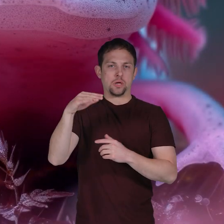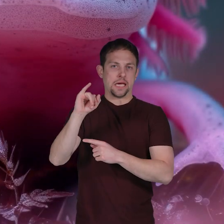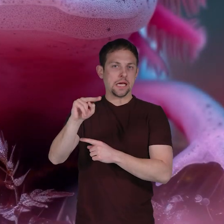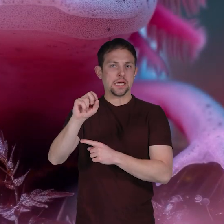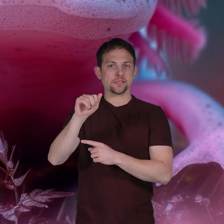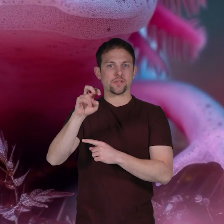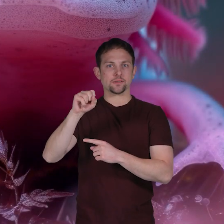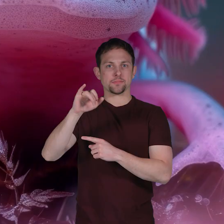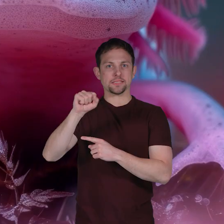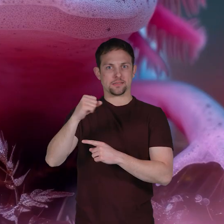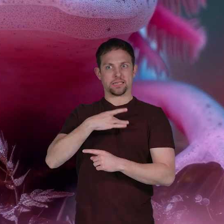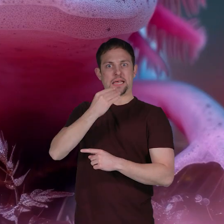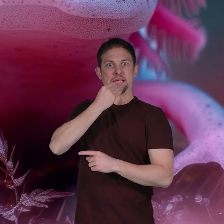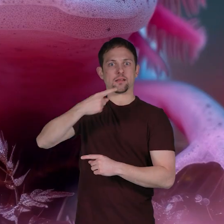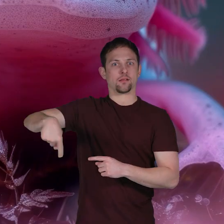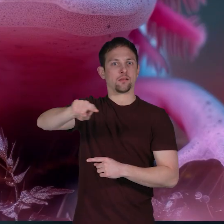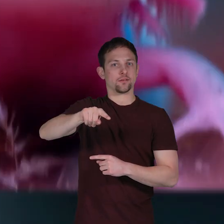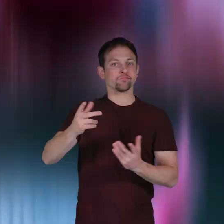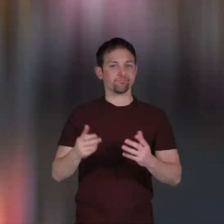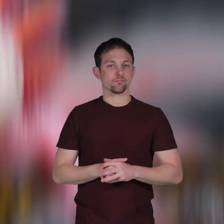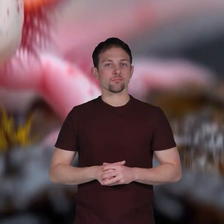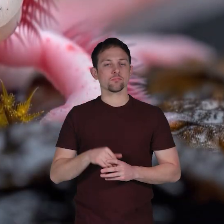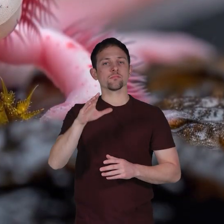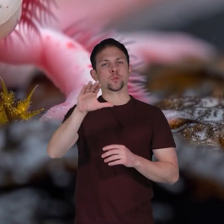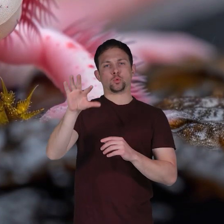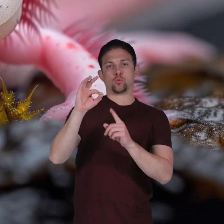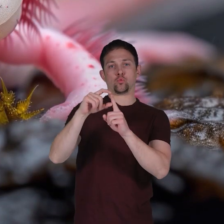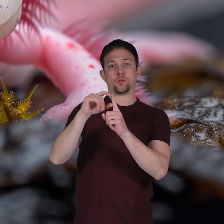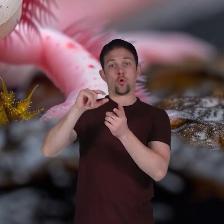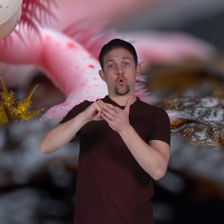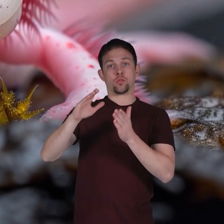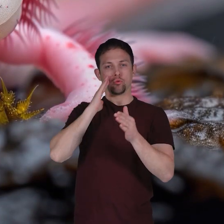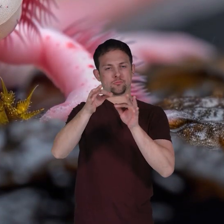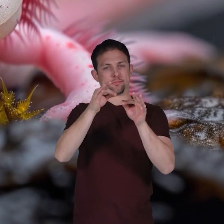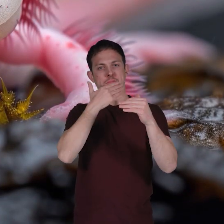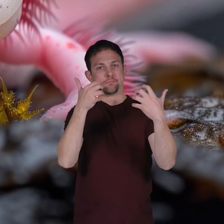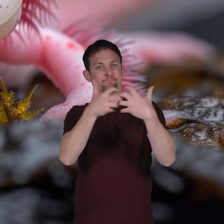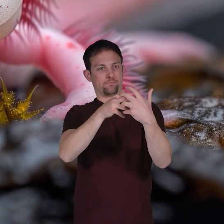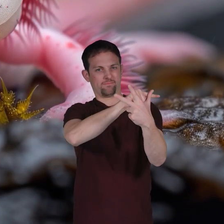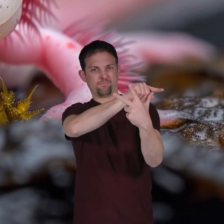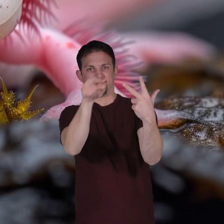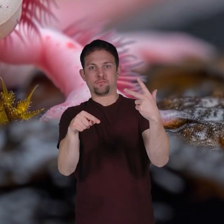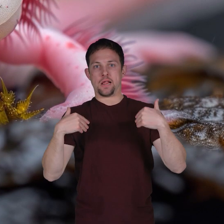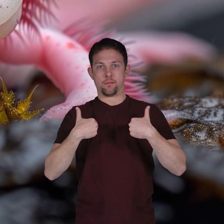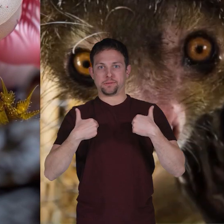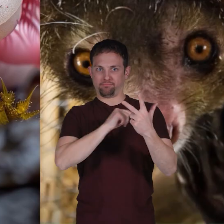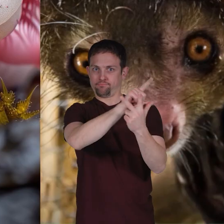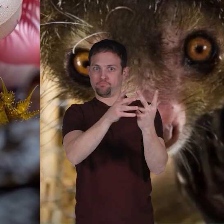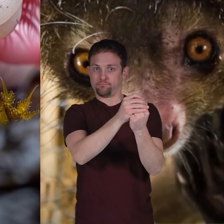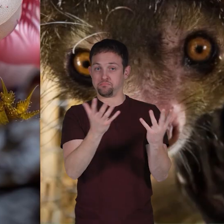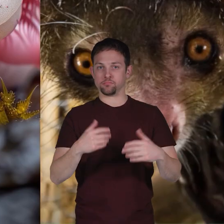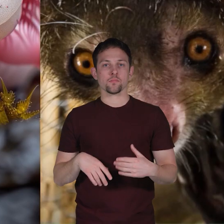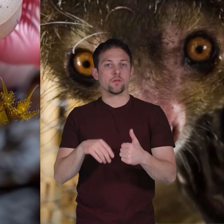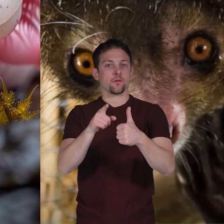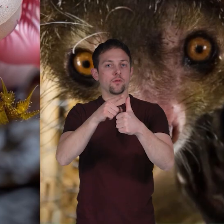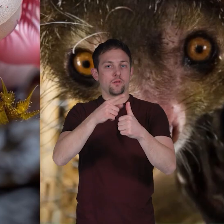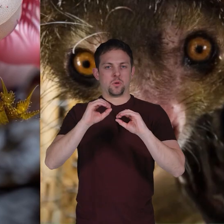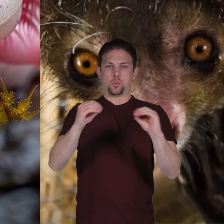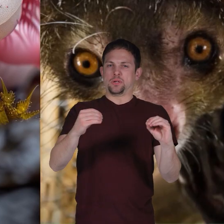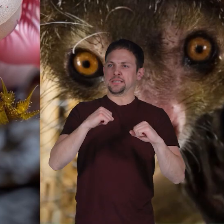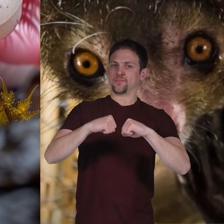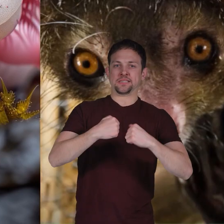invasive species like to eat them choose the word the author would say best describes these three animals